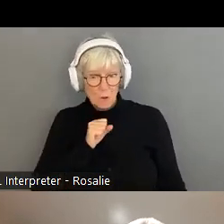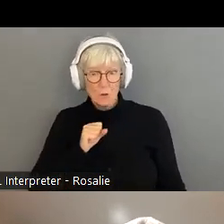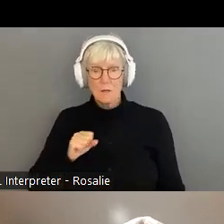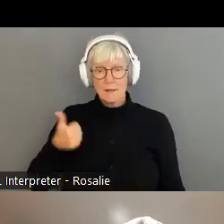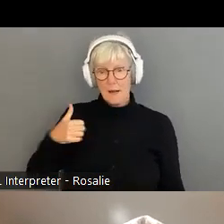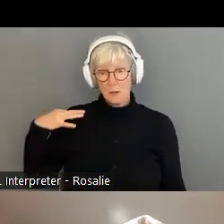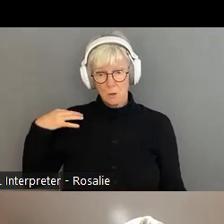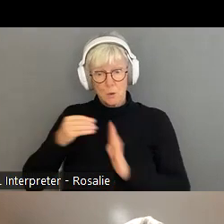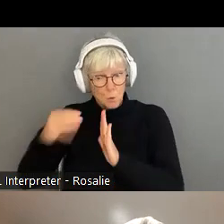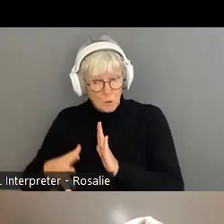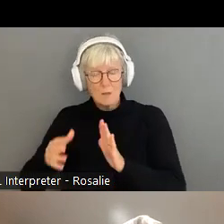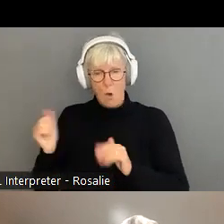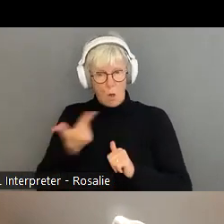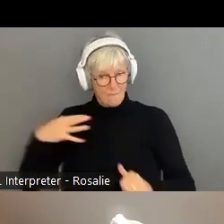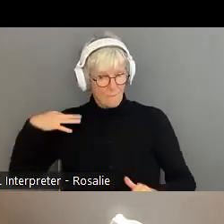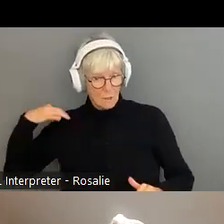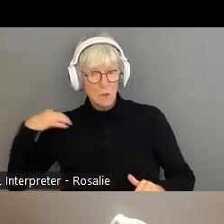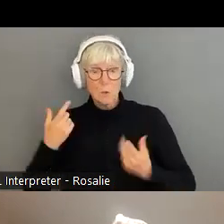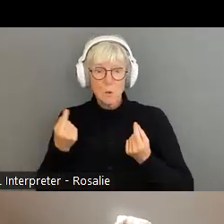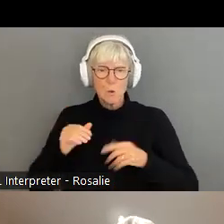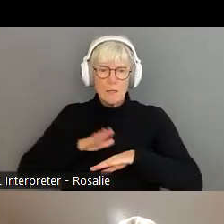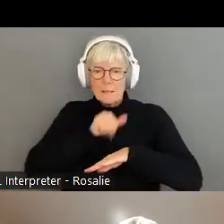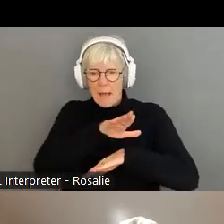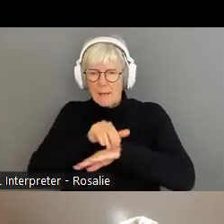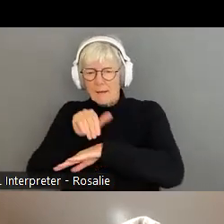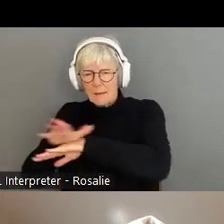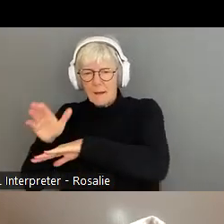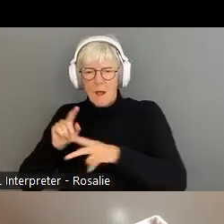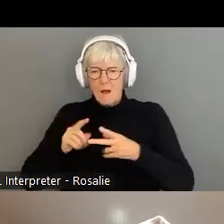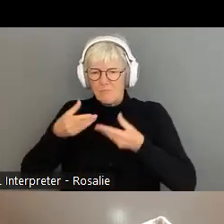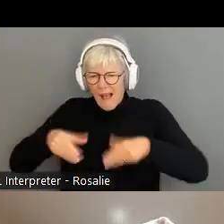callbacks, mail-out, and presentations to groups and associations.